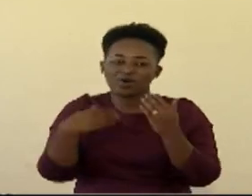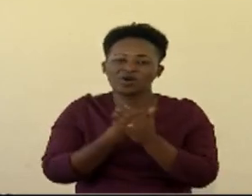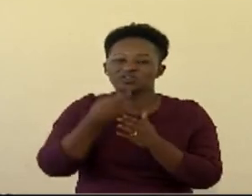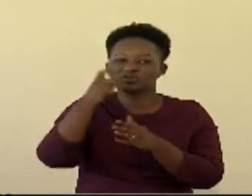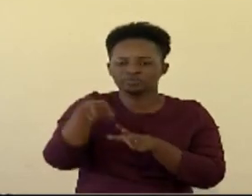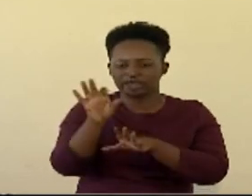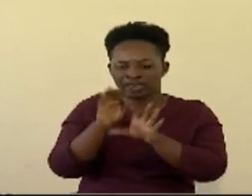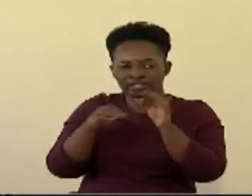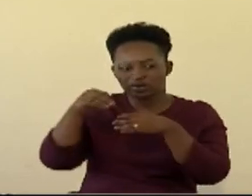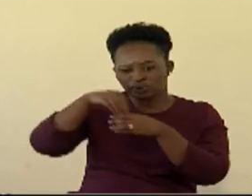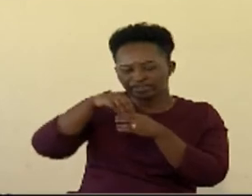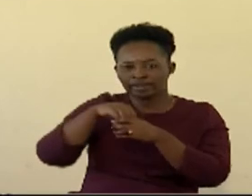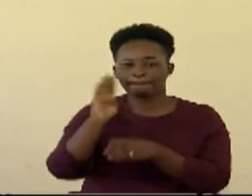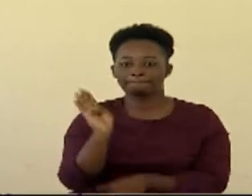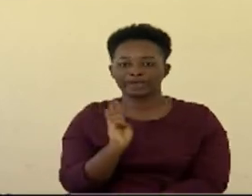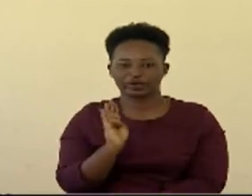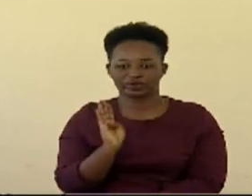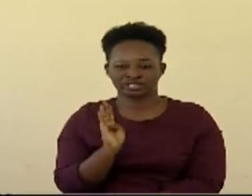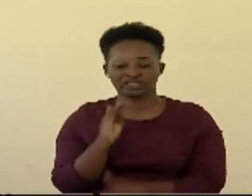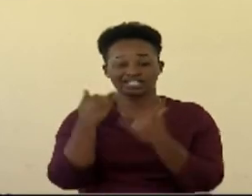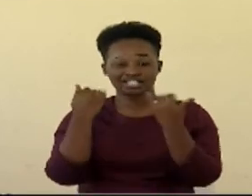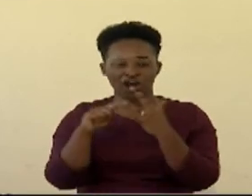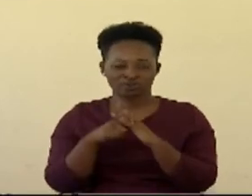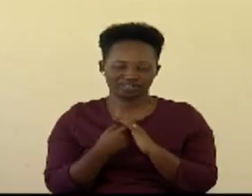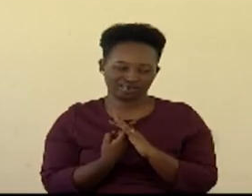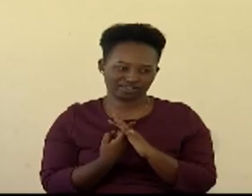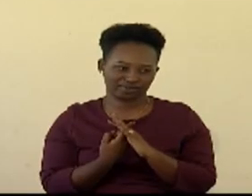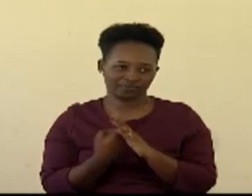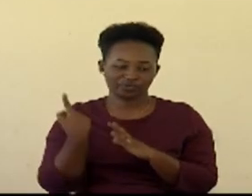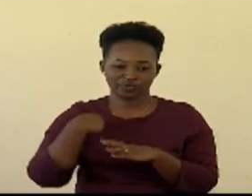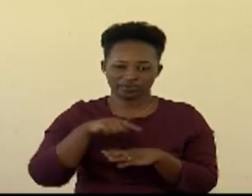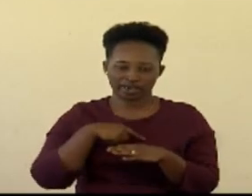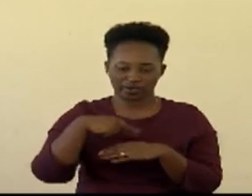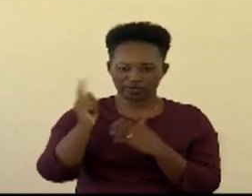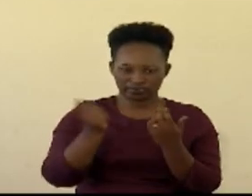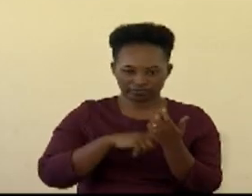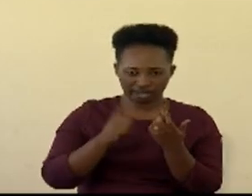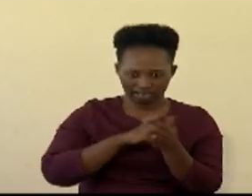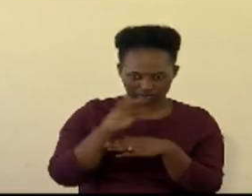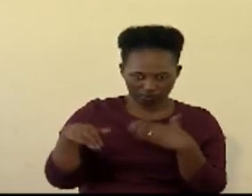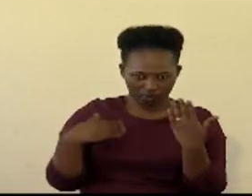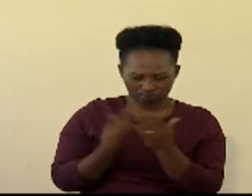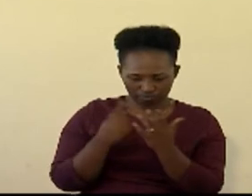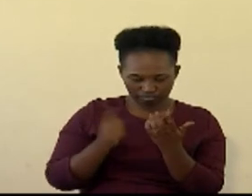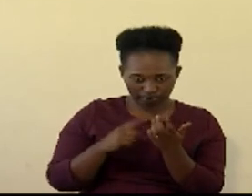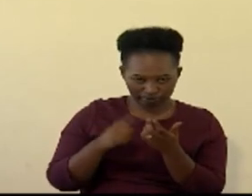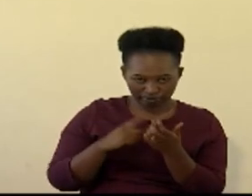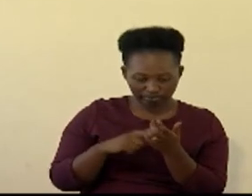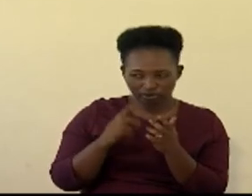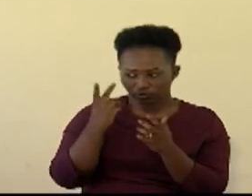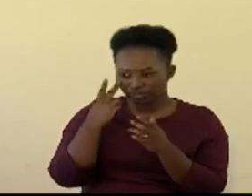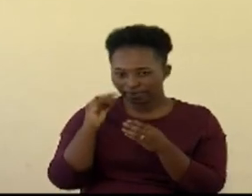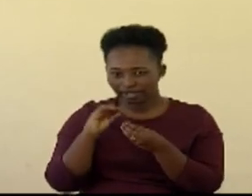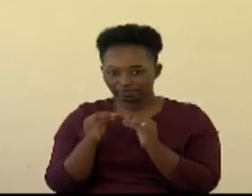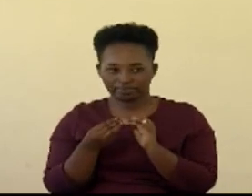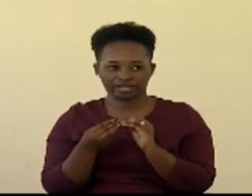within the image. So let's start. We are going to count all the cells together for the number